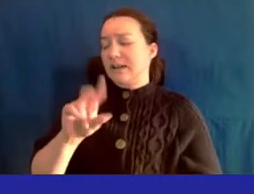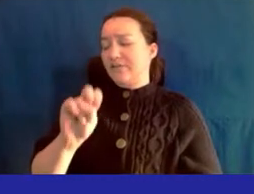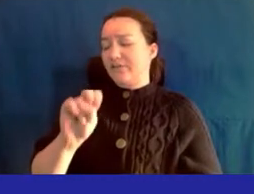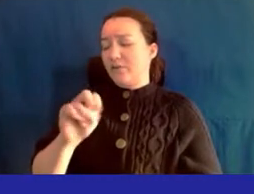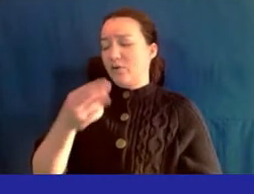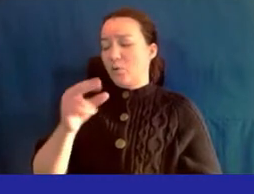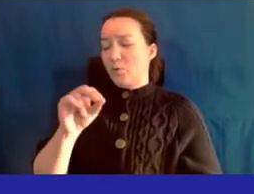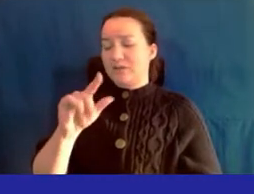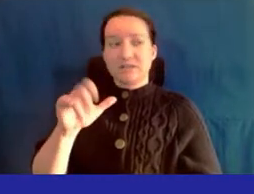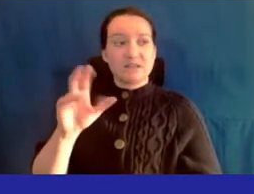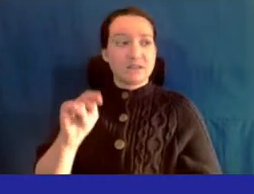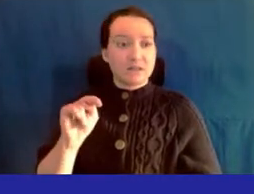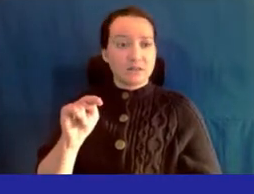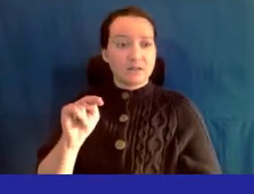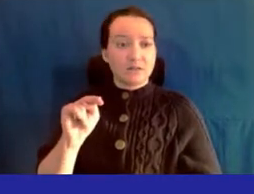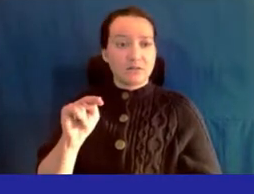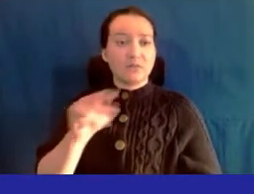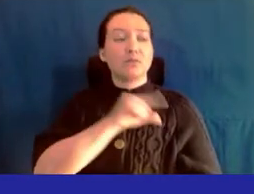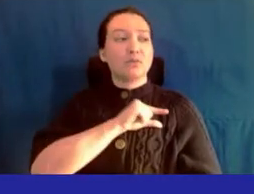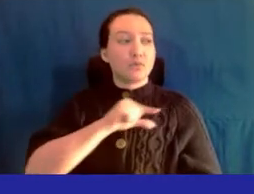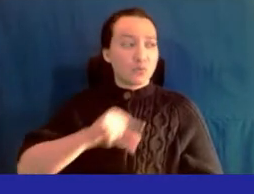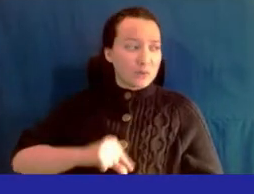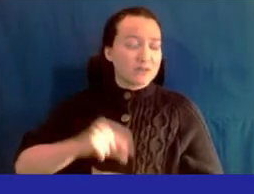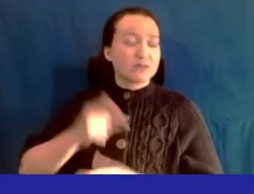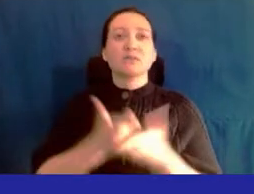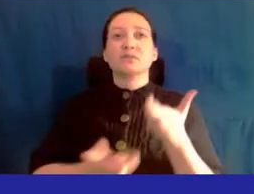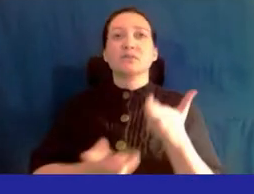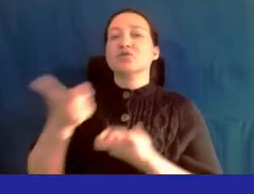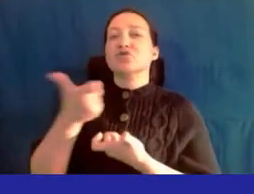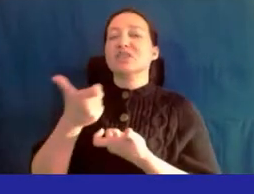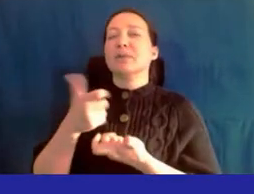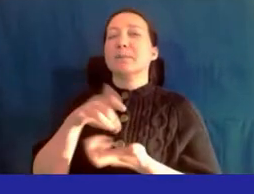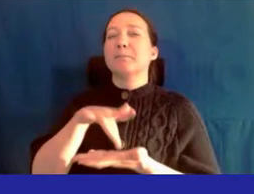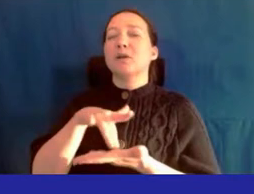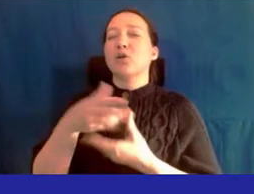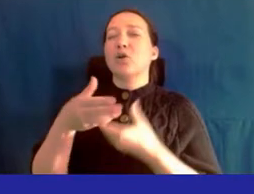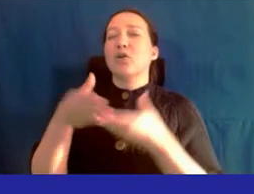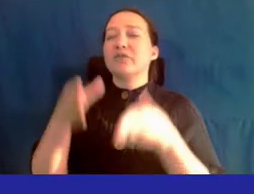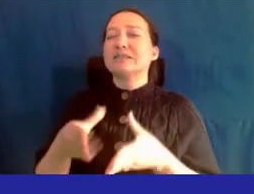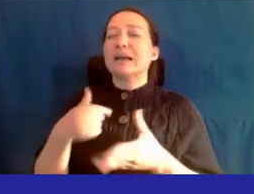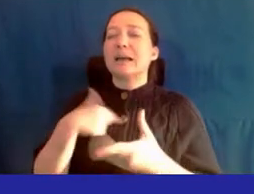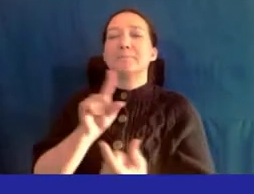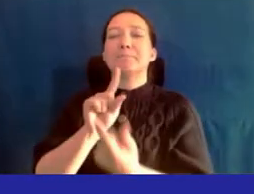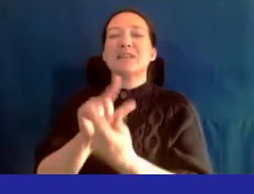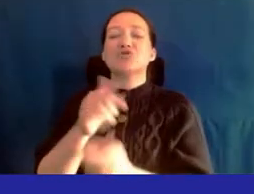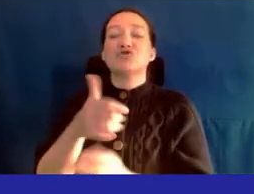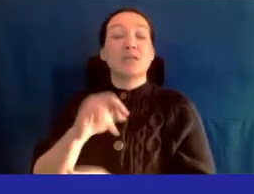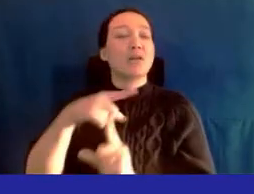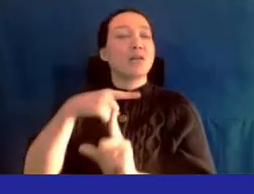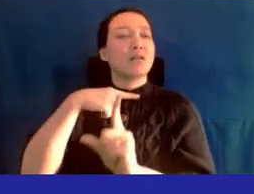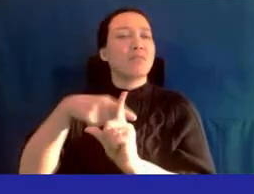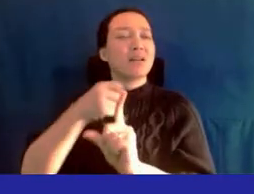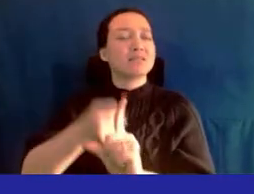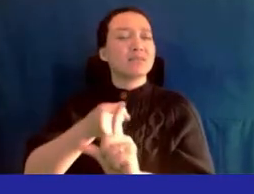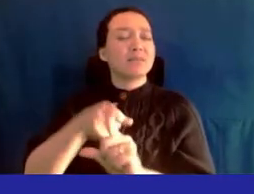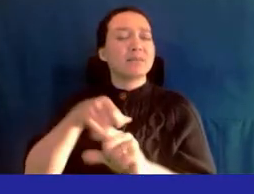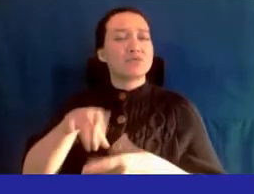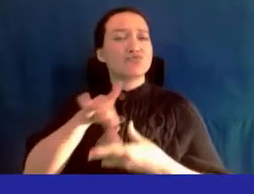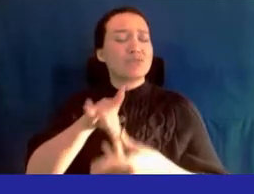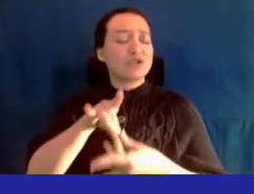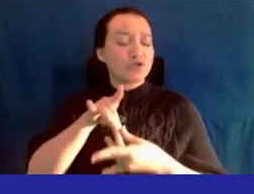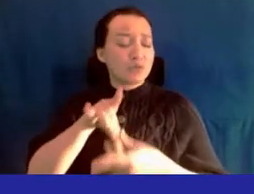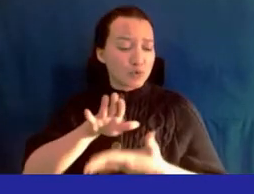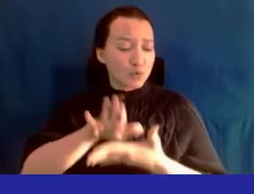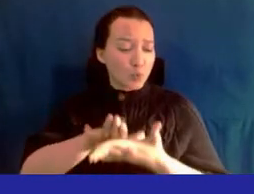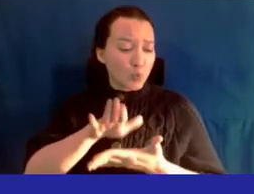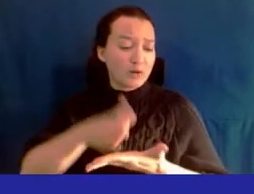queen's hospital center's chief medical officer pointed out to me when i met him in january the positive impact of such a relationship with our